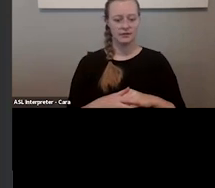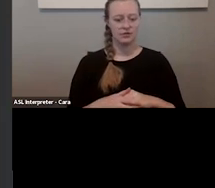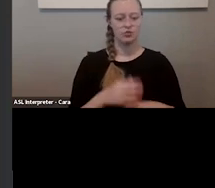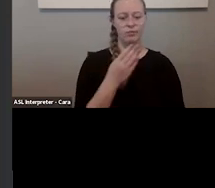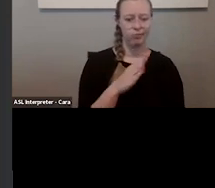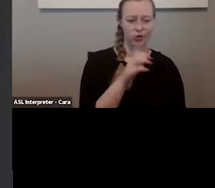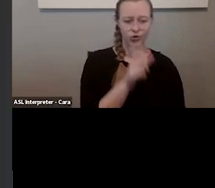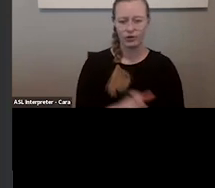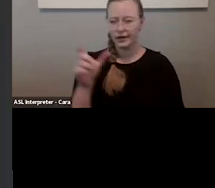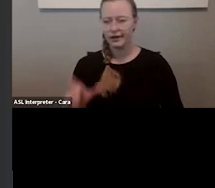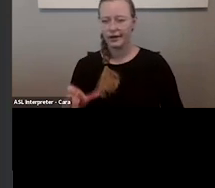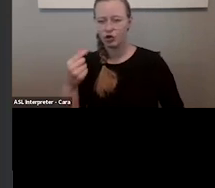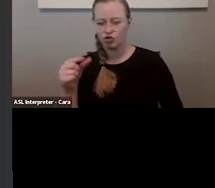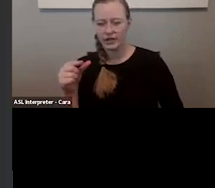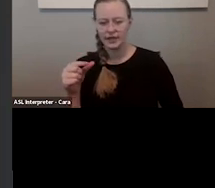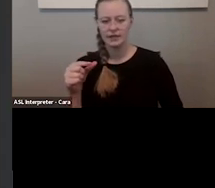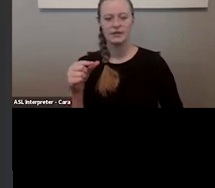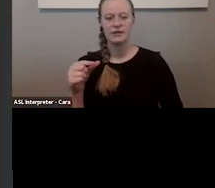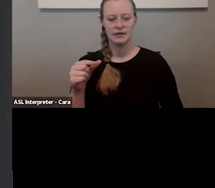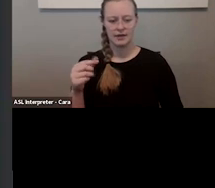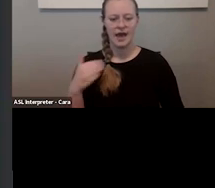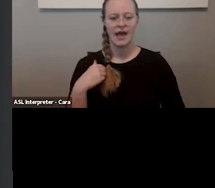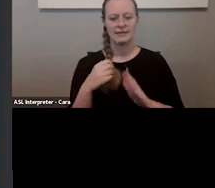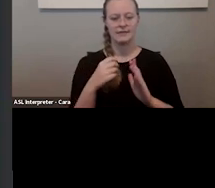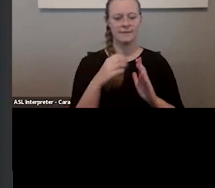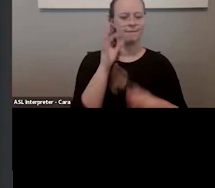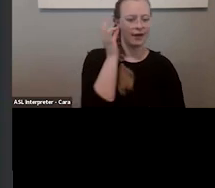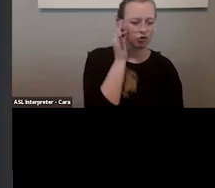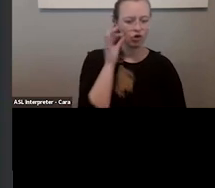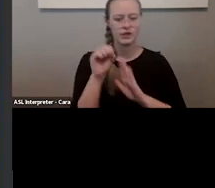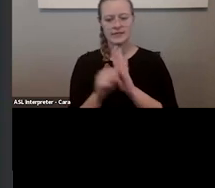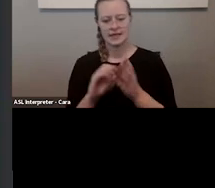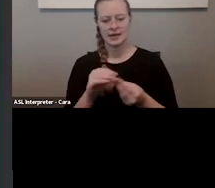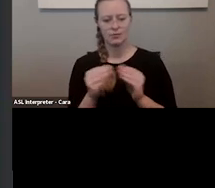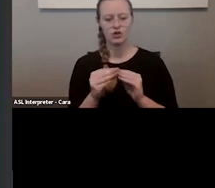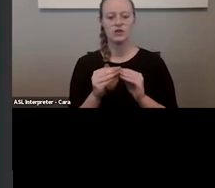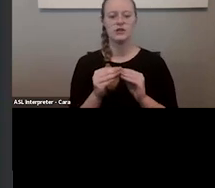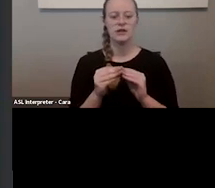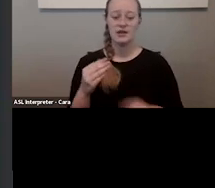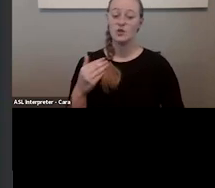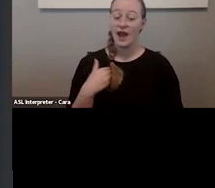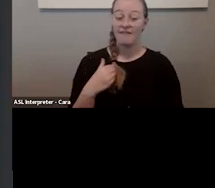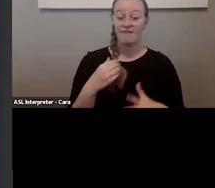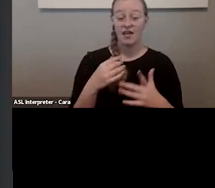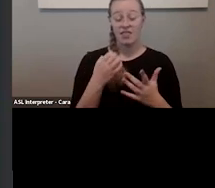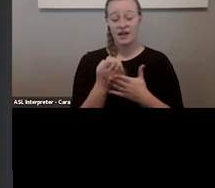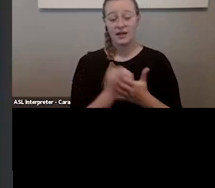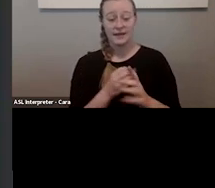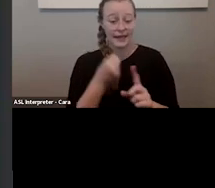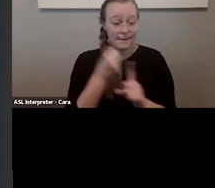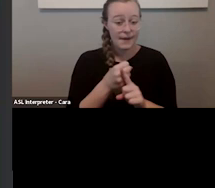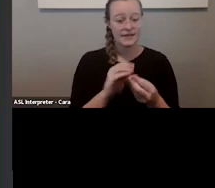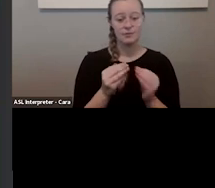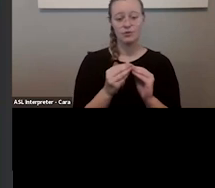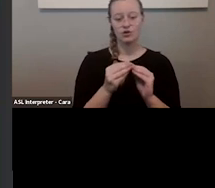that are economic impact numbers of only the nonprofit industry. What's above their GDP is for the nonprofit and for profit